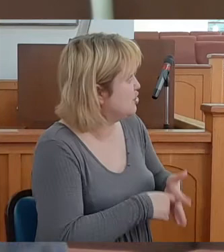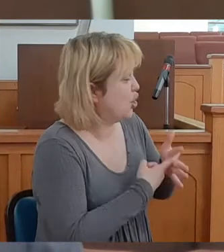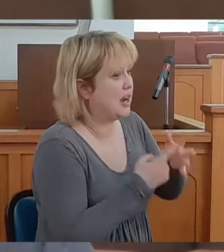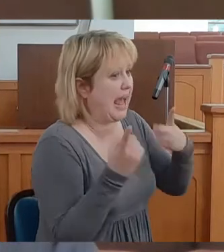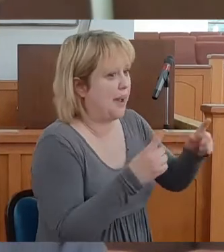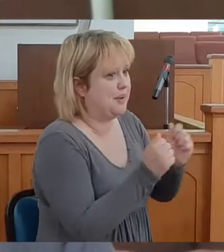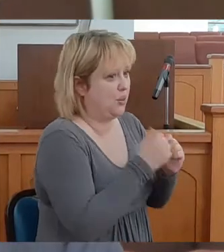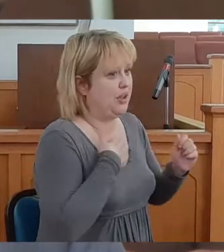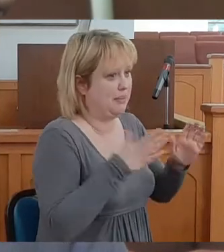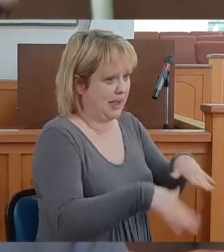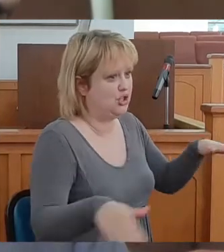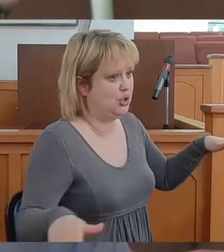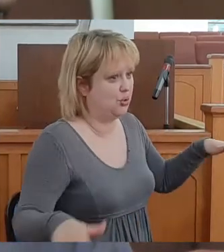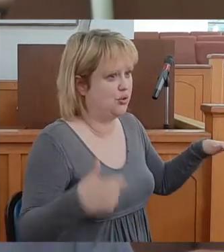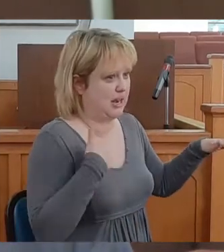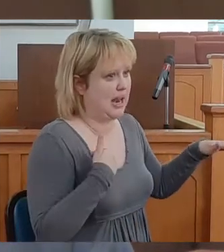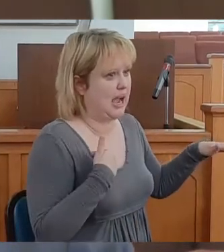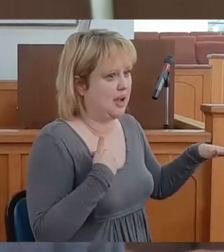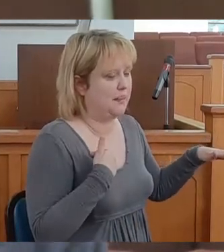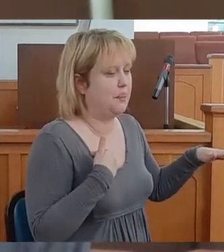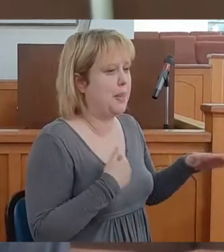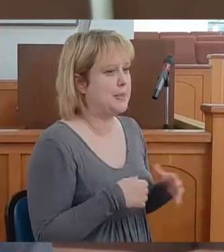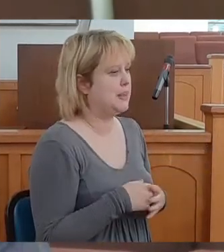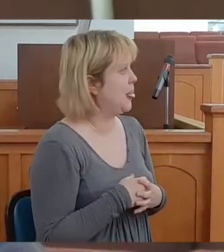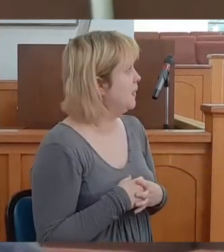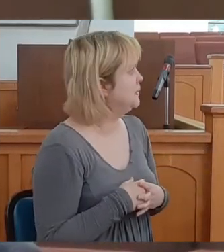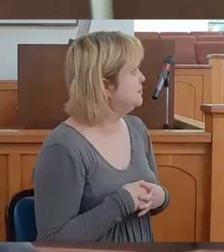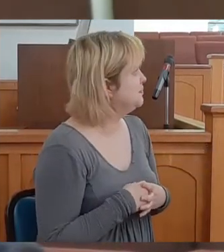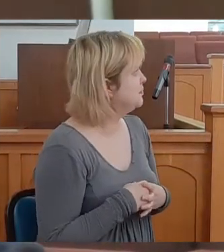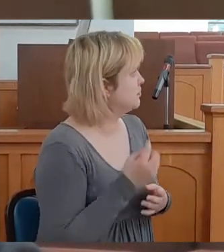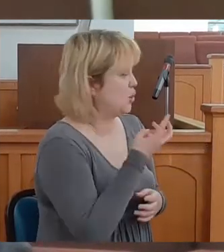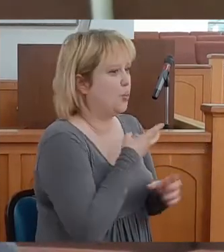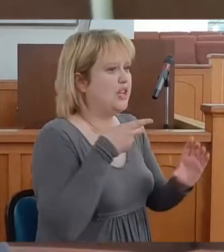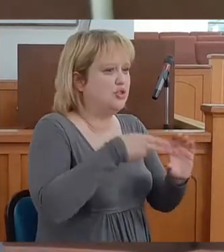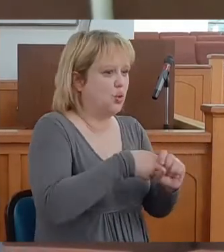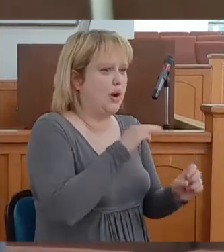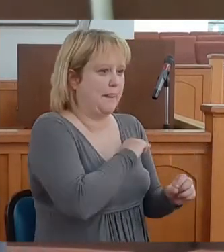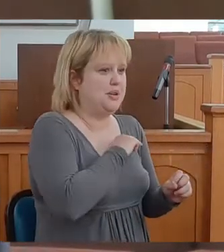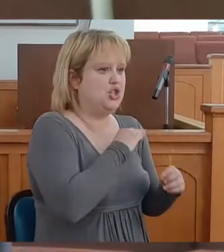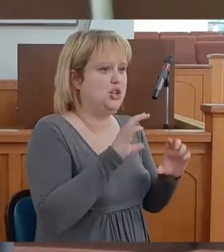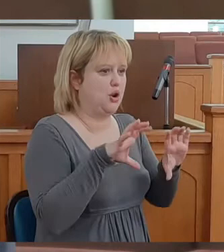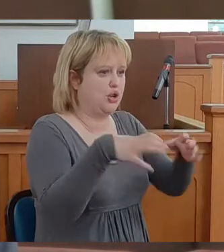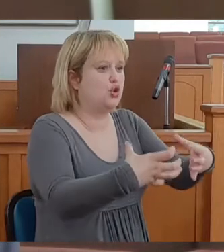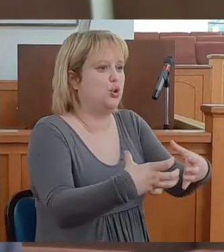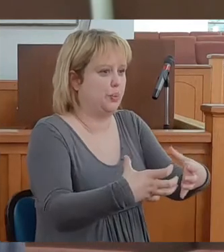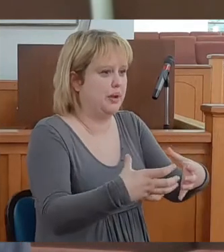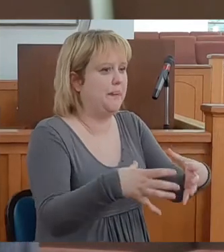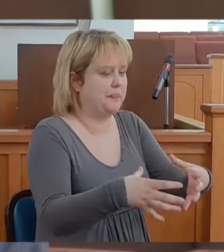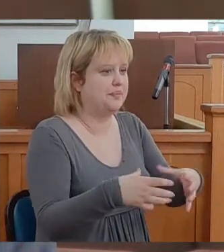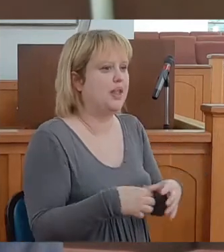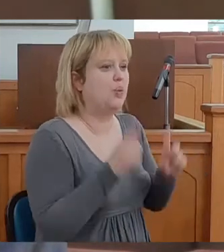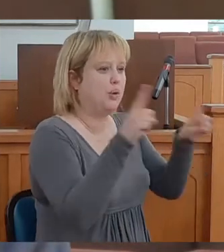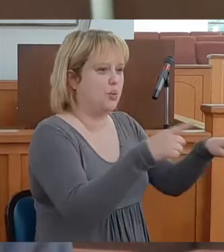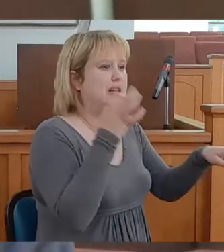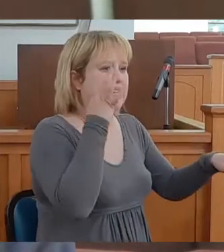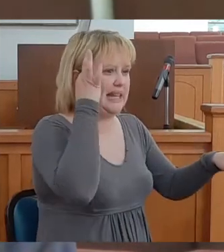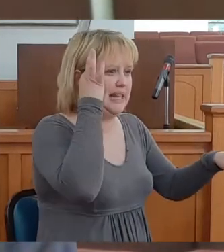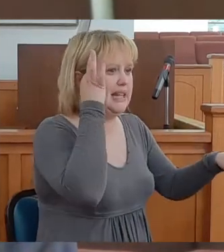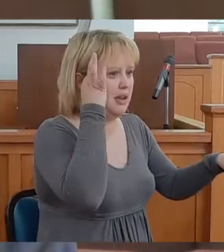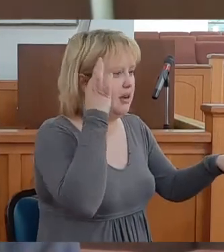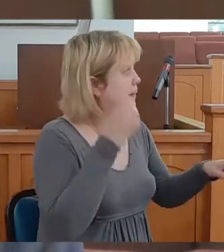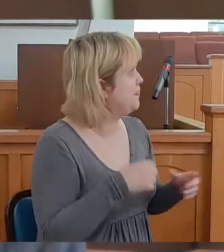to happen with my children and I. We joined a missionary group, went to India.